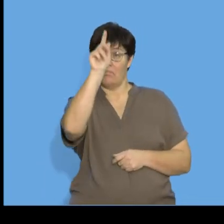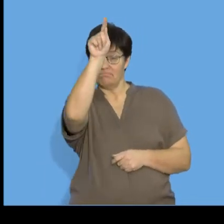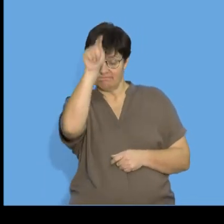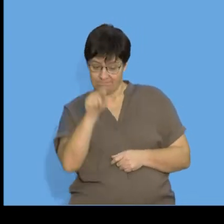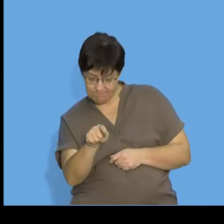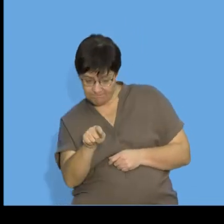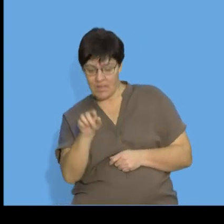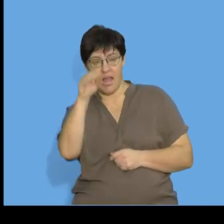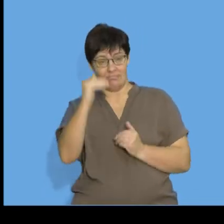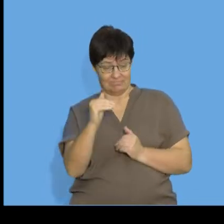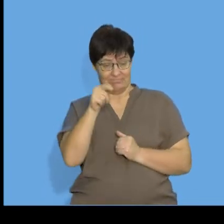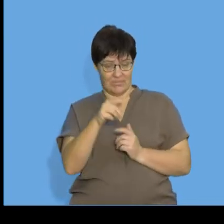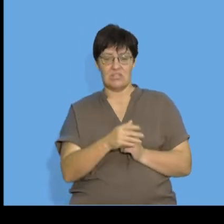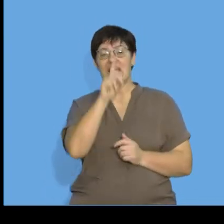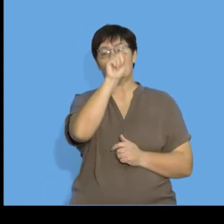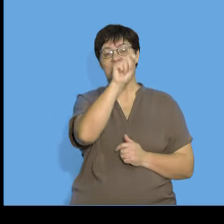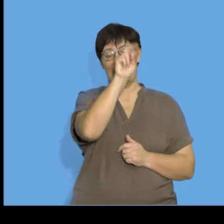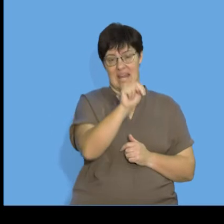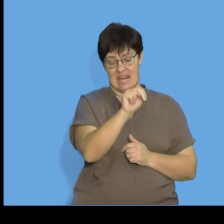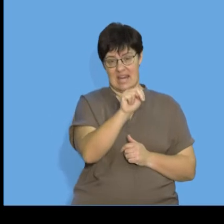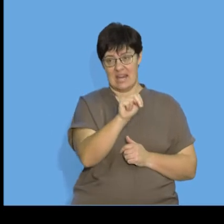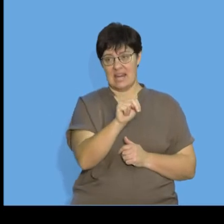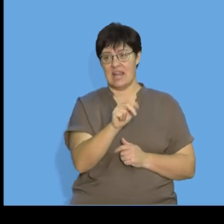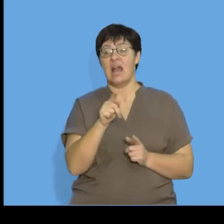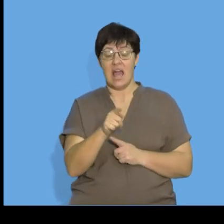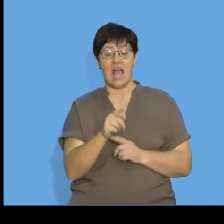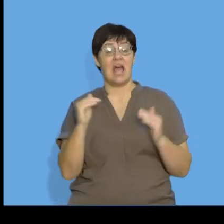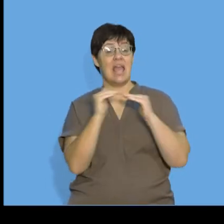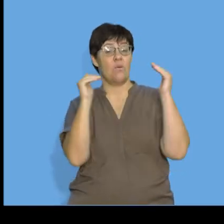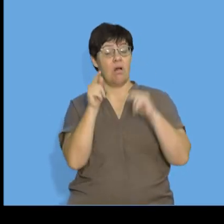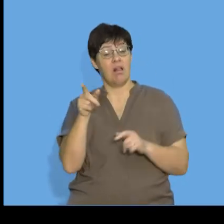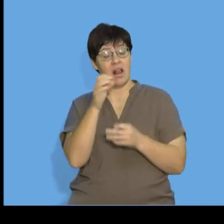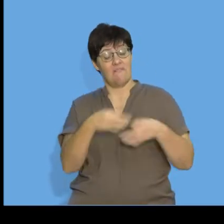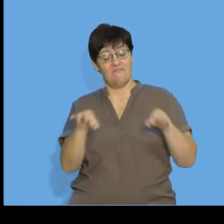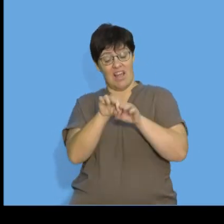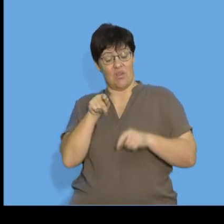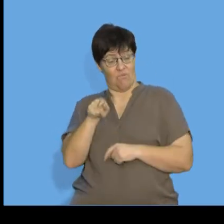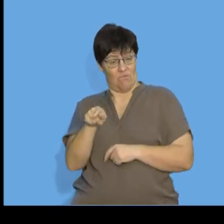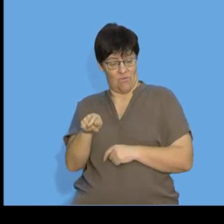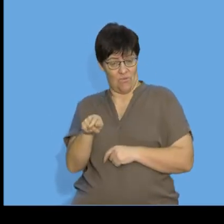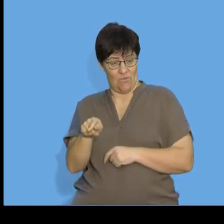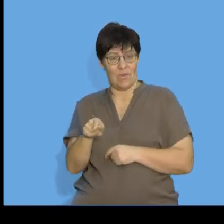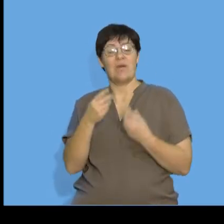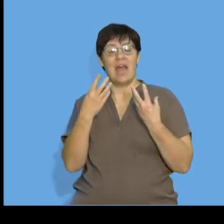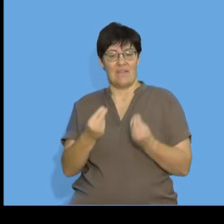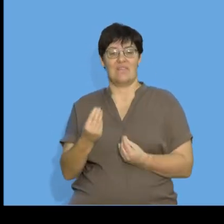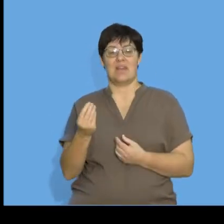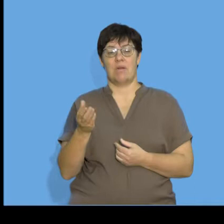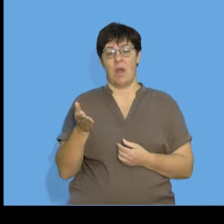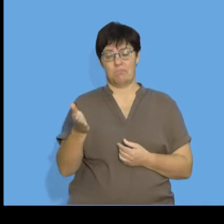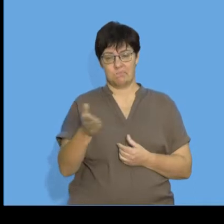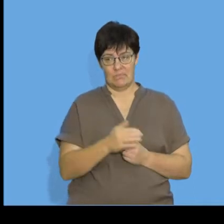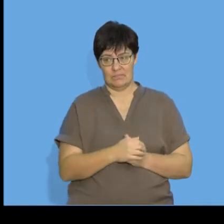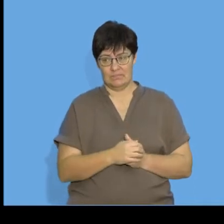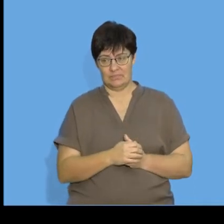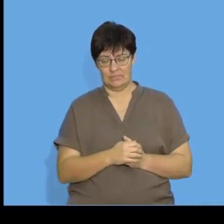So, if I say TN is equal to the actual value of the term, we're going to actually have a number present